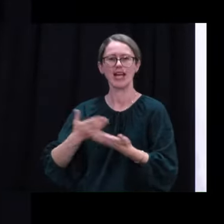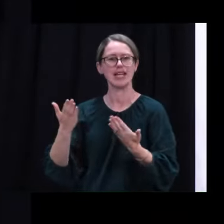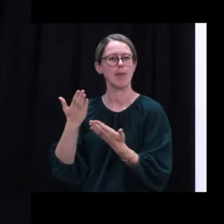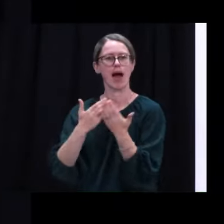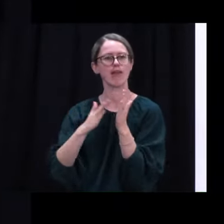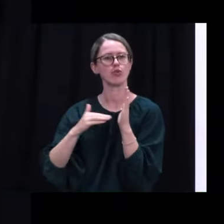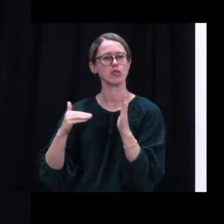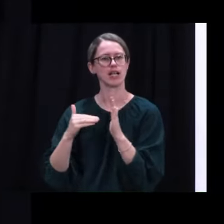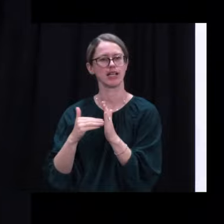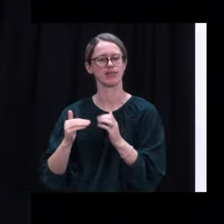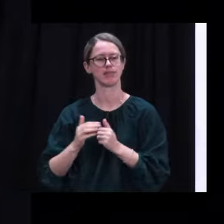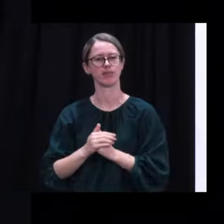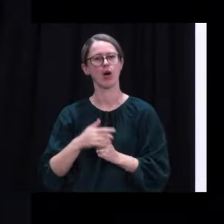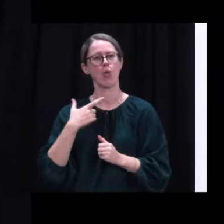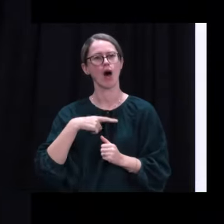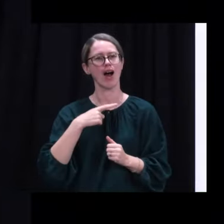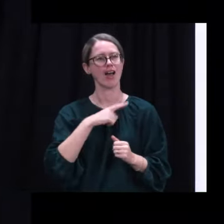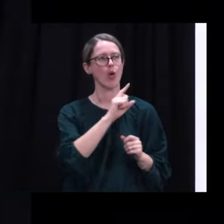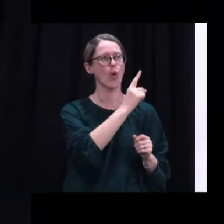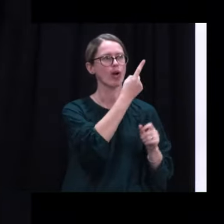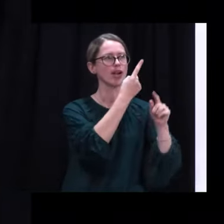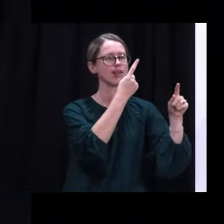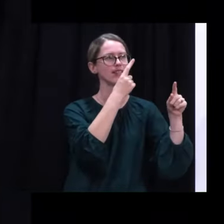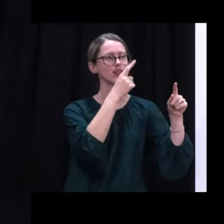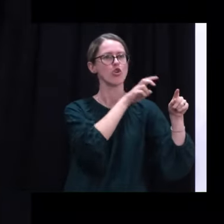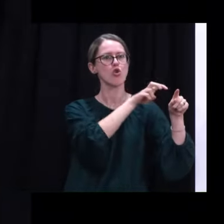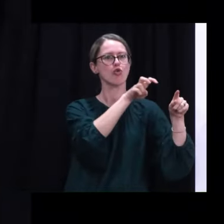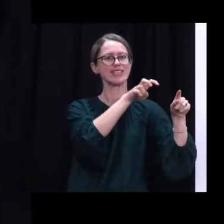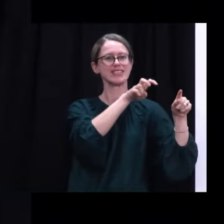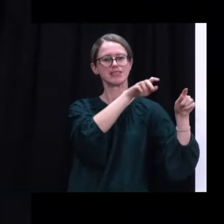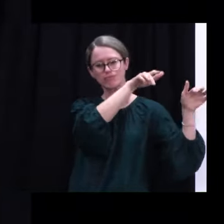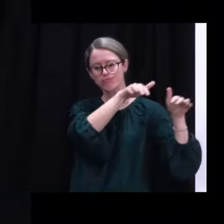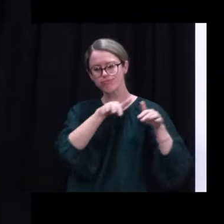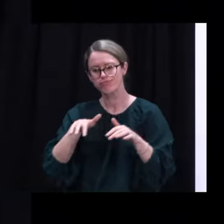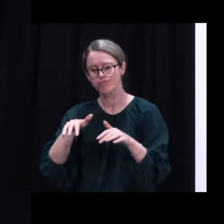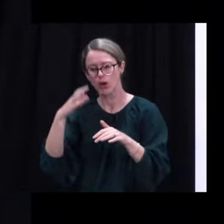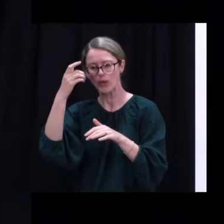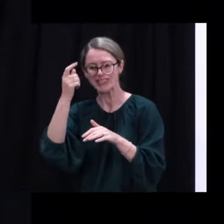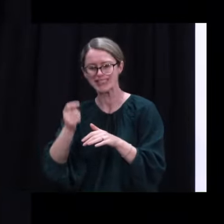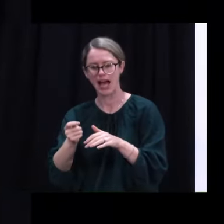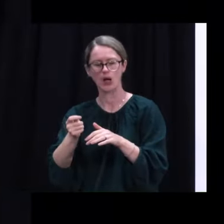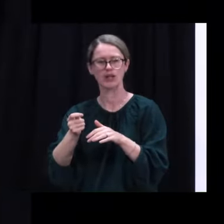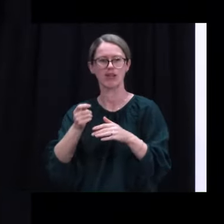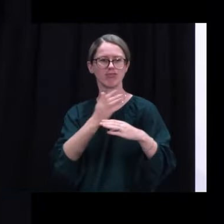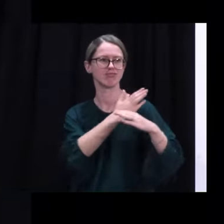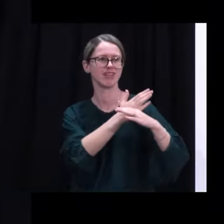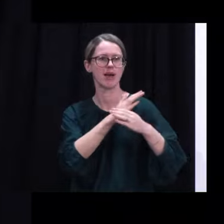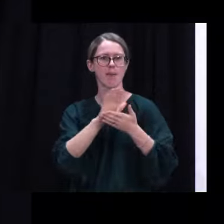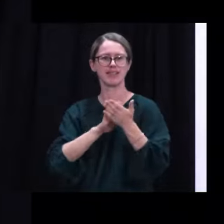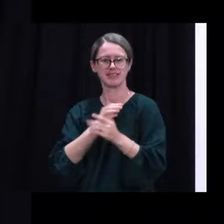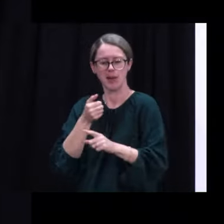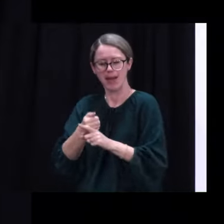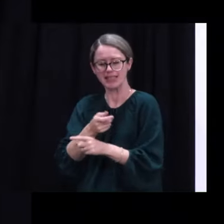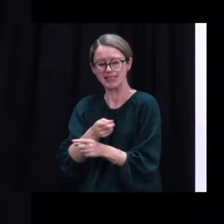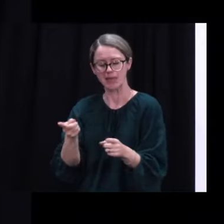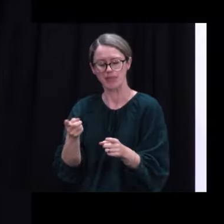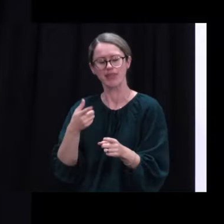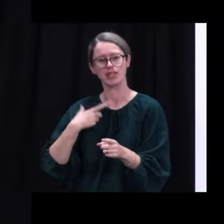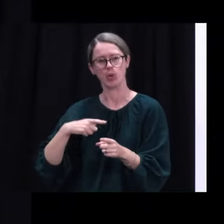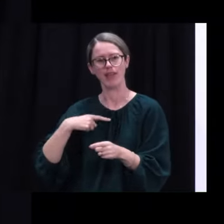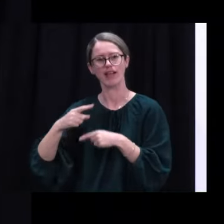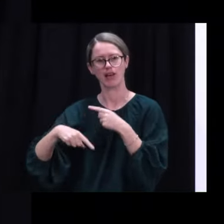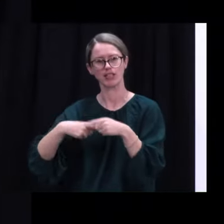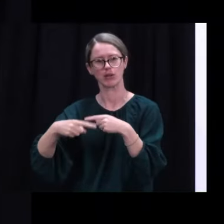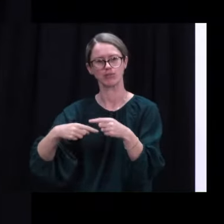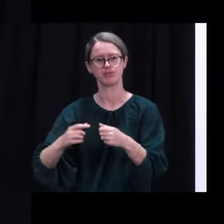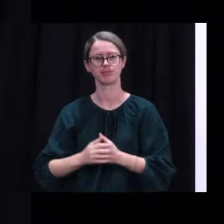of the fact that one part of the country being at that higher alert level can have a knock-on effect for other parts of the country. That should